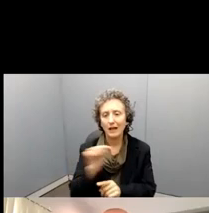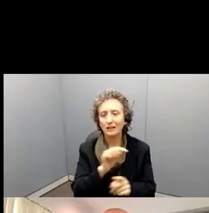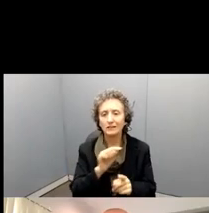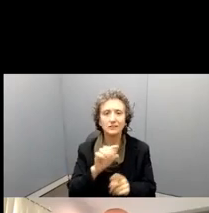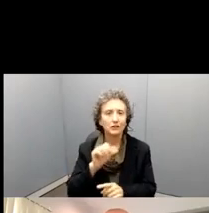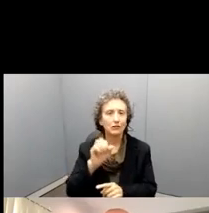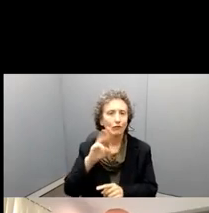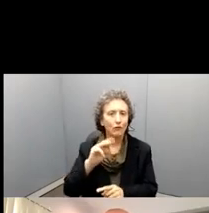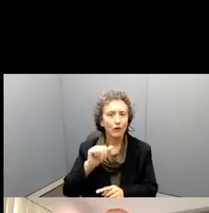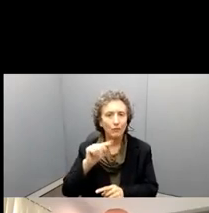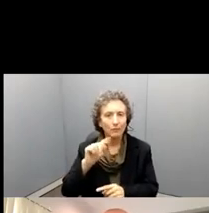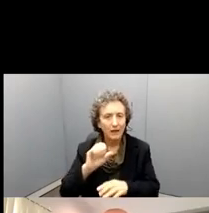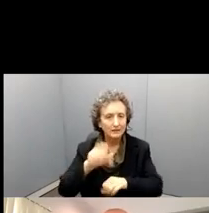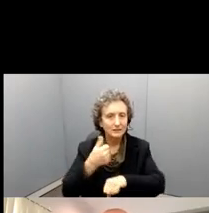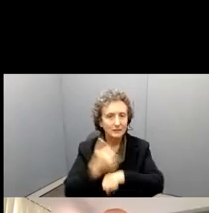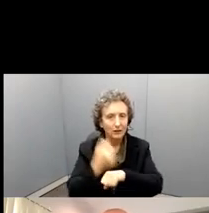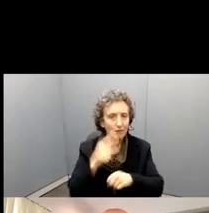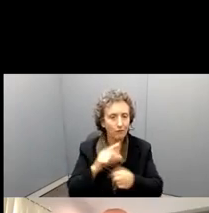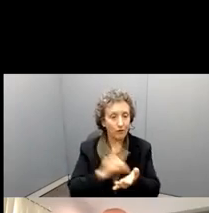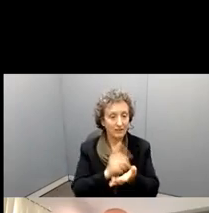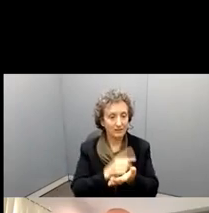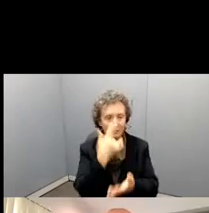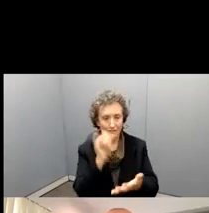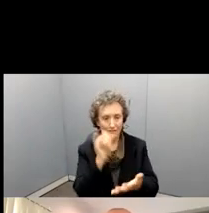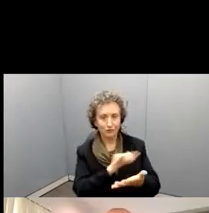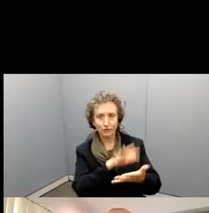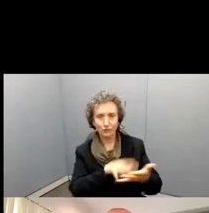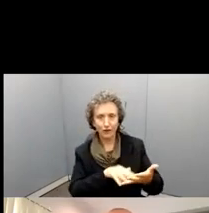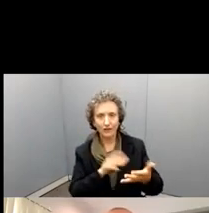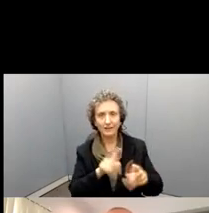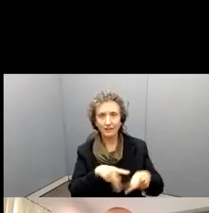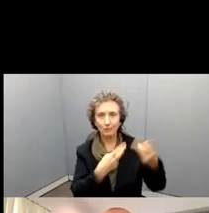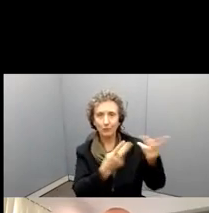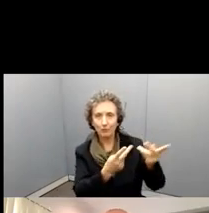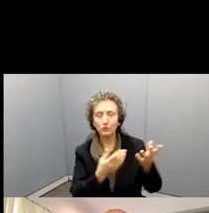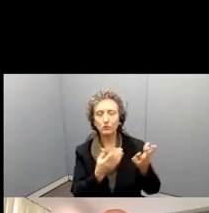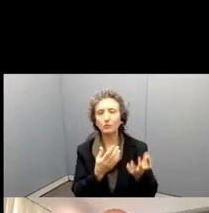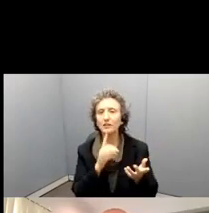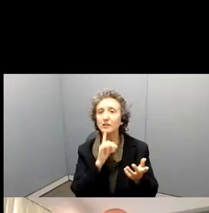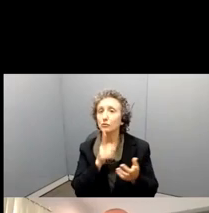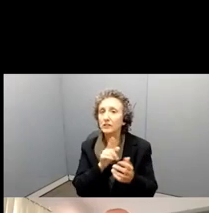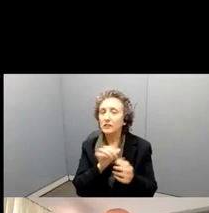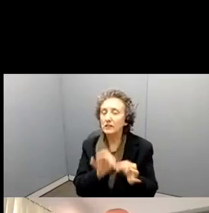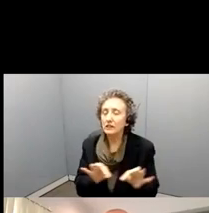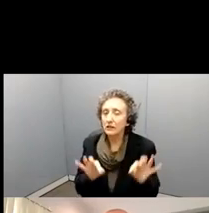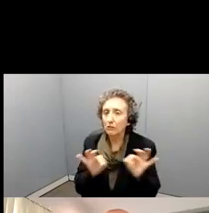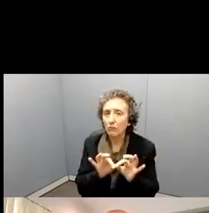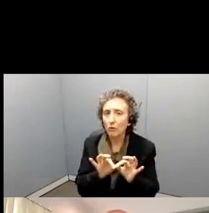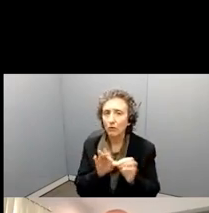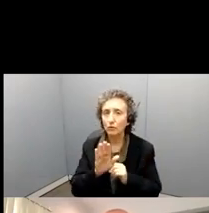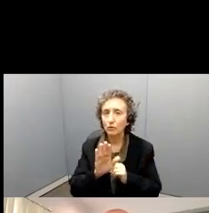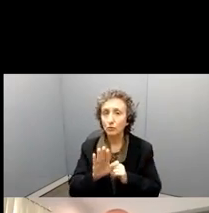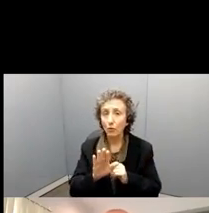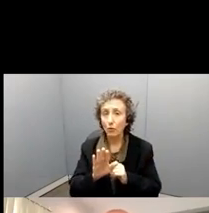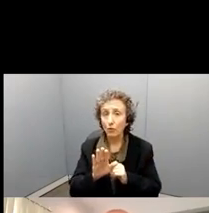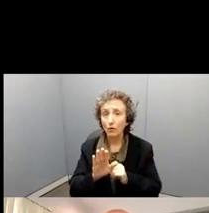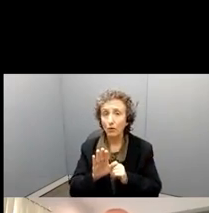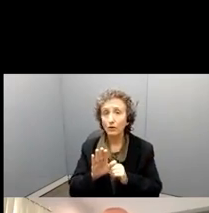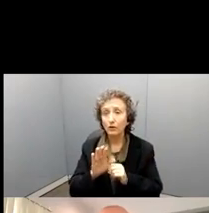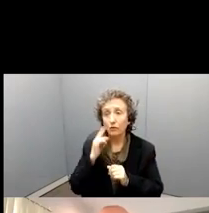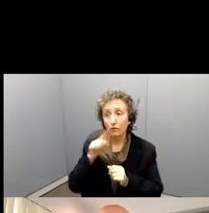dissertation, and just the dissertation proposal. But it's very important that your proposal for our, uh, dissertation,